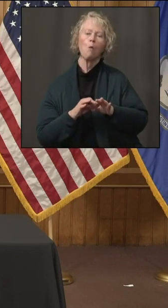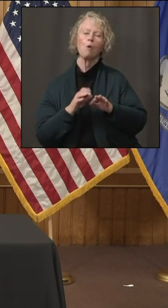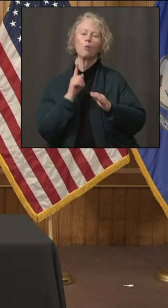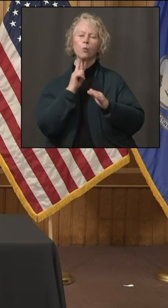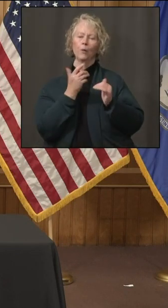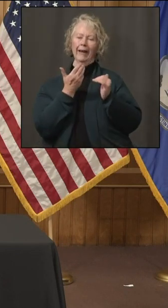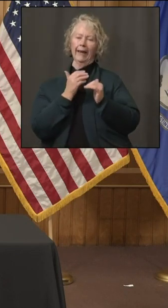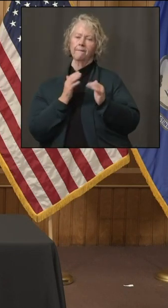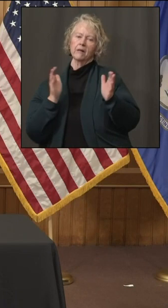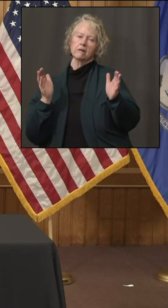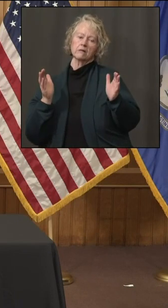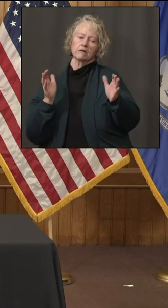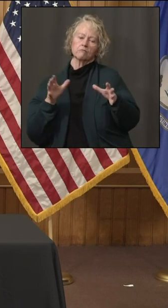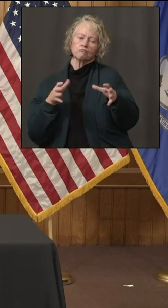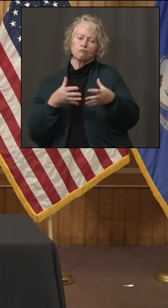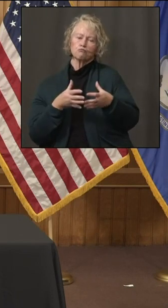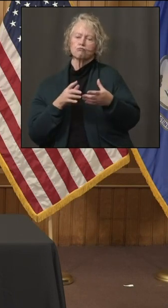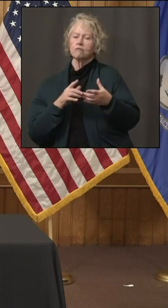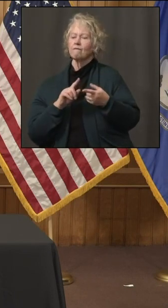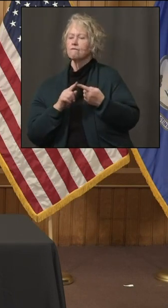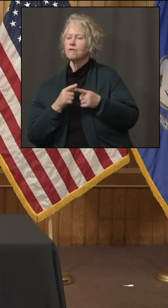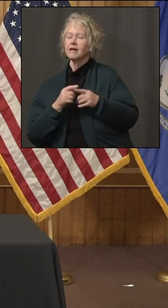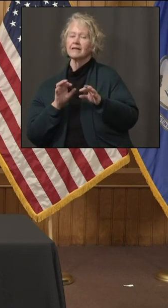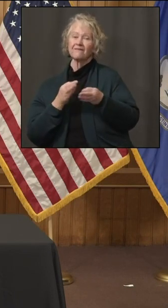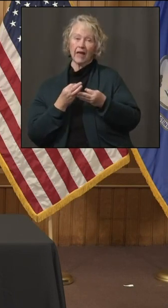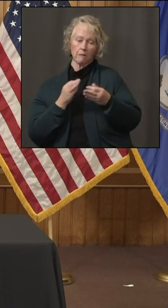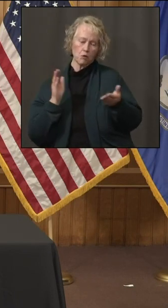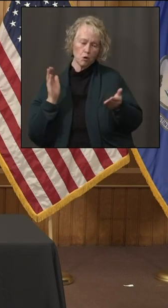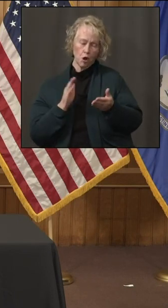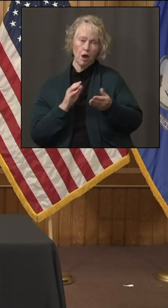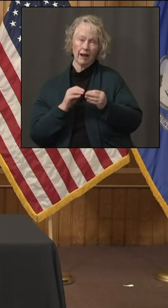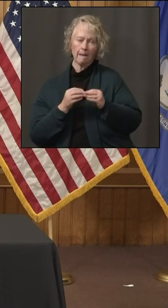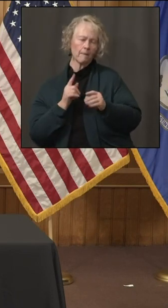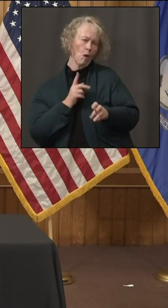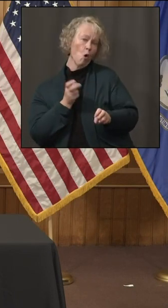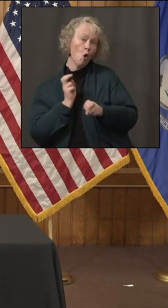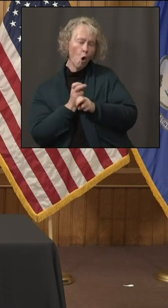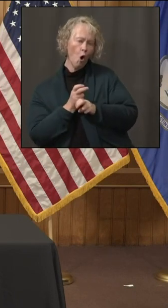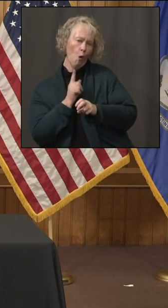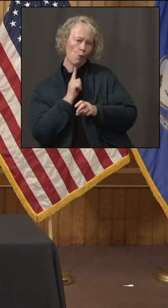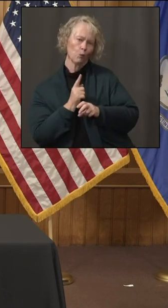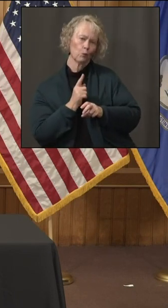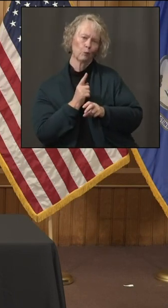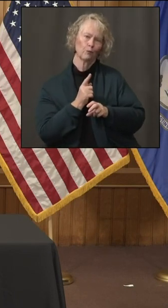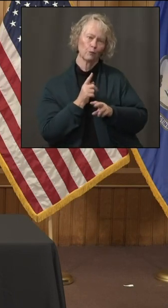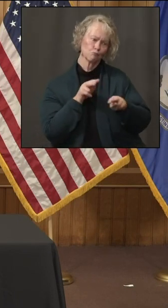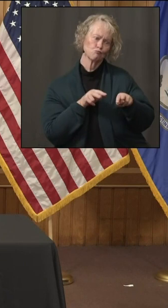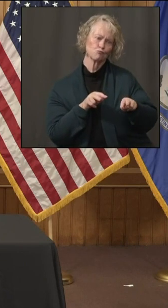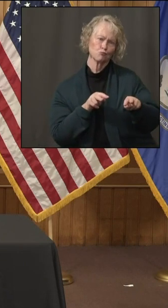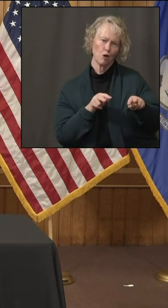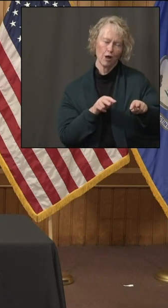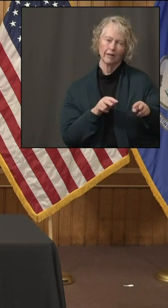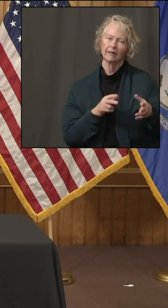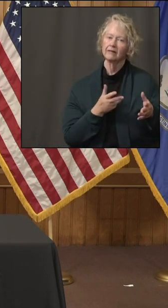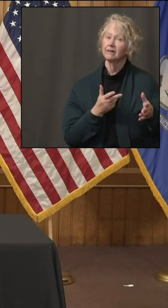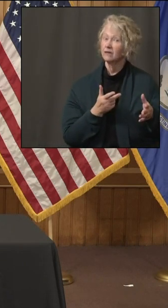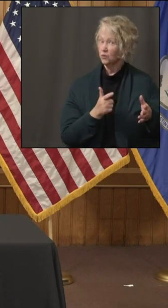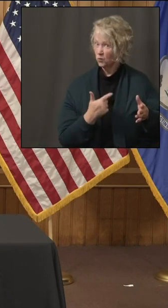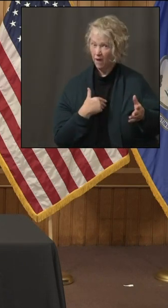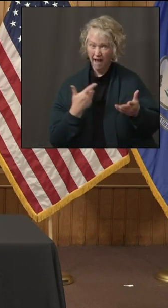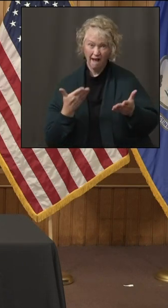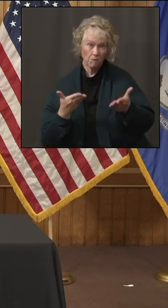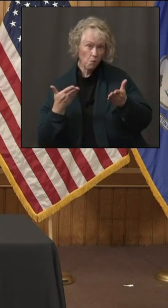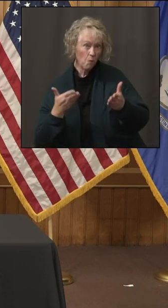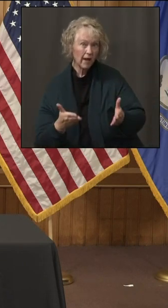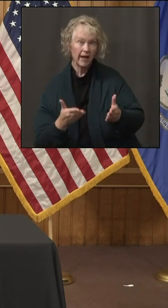gathering to stop the spread, but that's also harder to enforce. So are there any specific enforcement measures you're